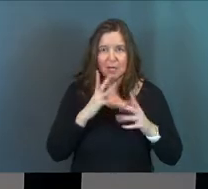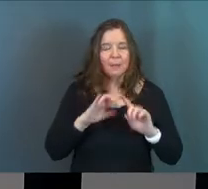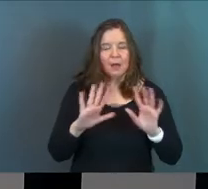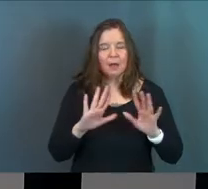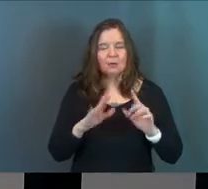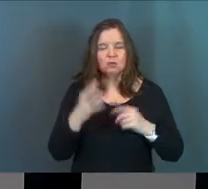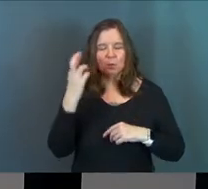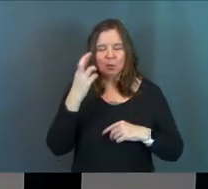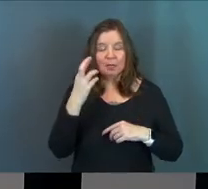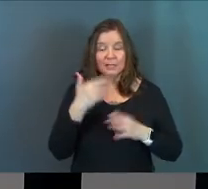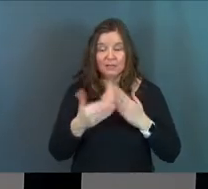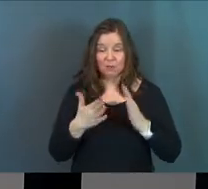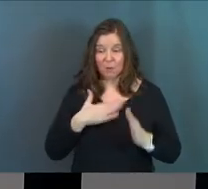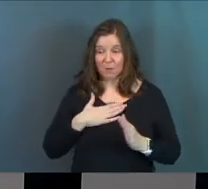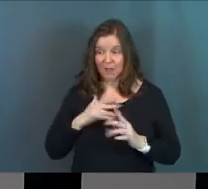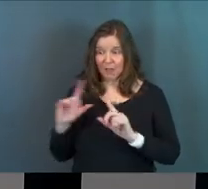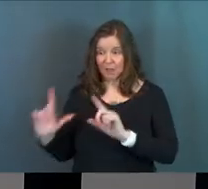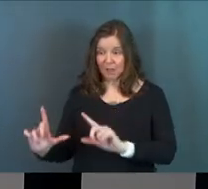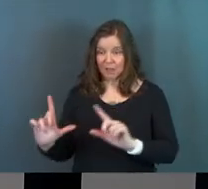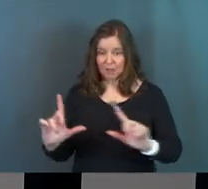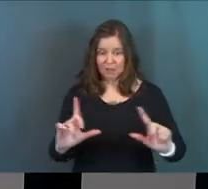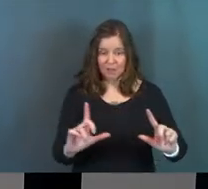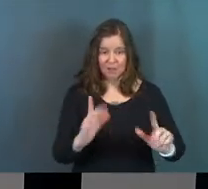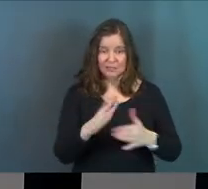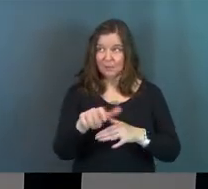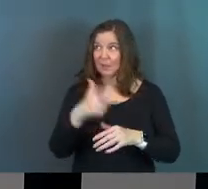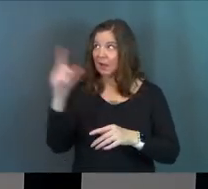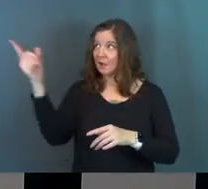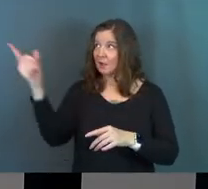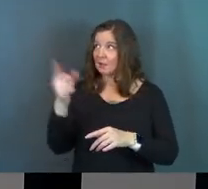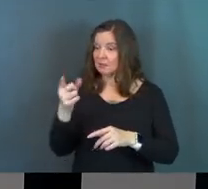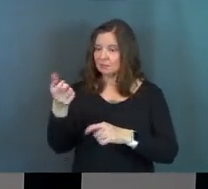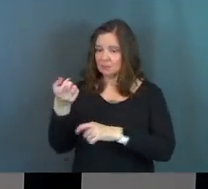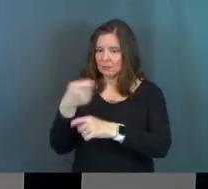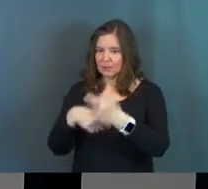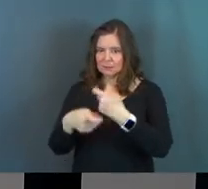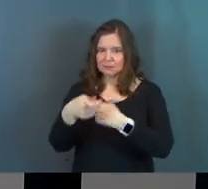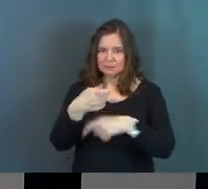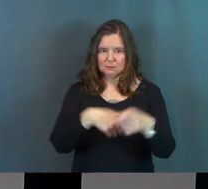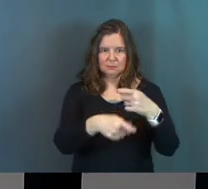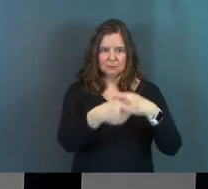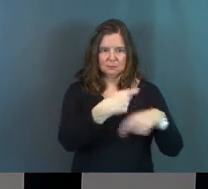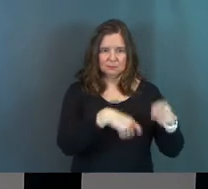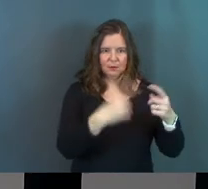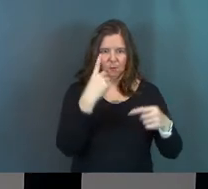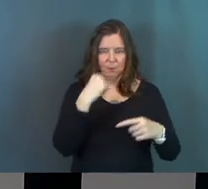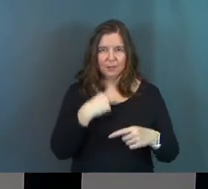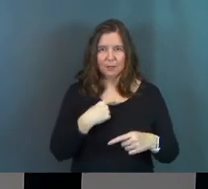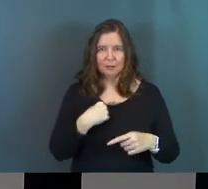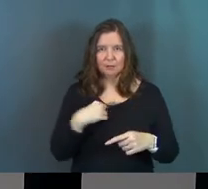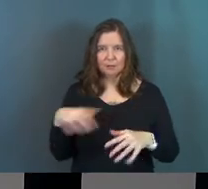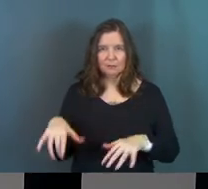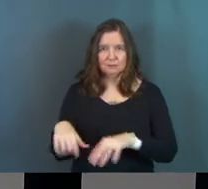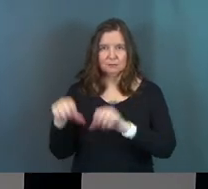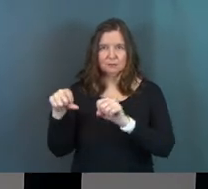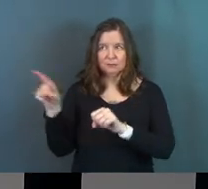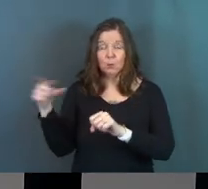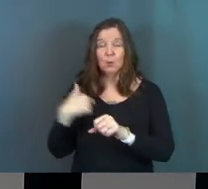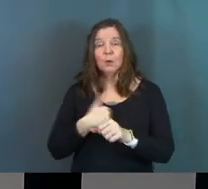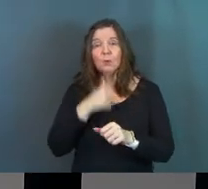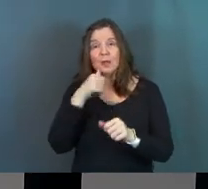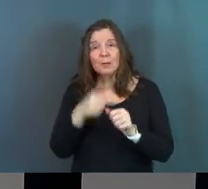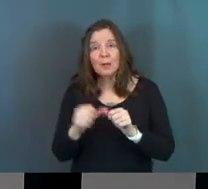But to realize that even though those were our places, somebody who loves us more than we can understand decided to step in, we